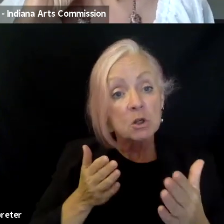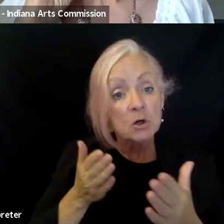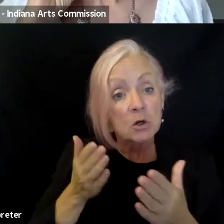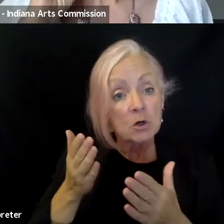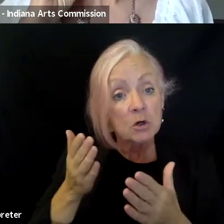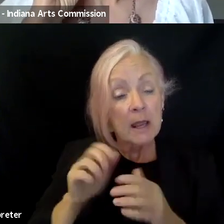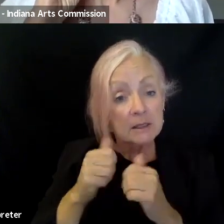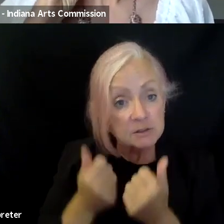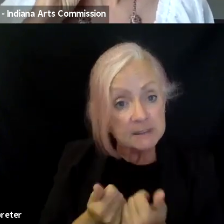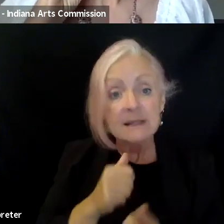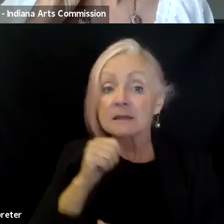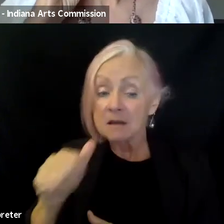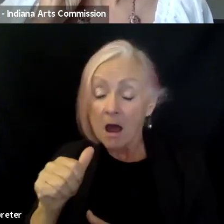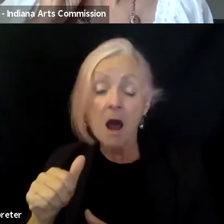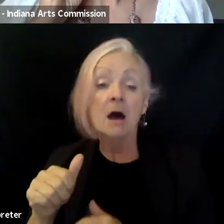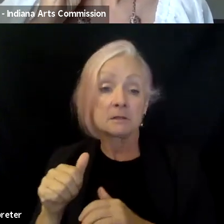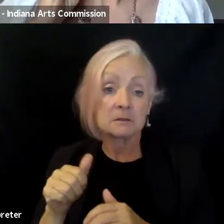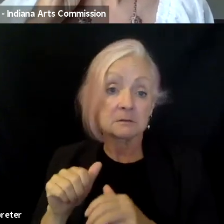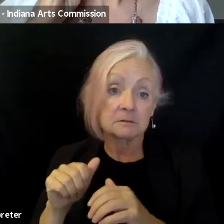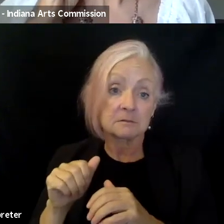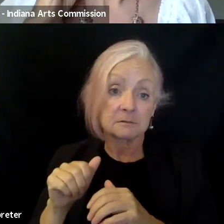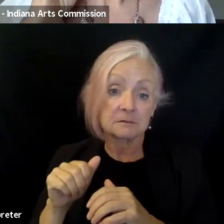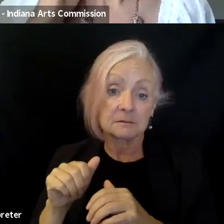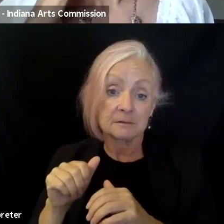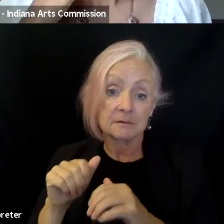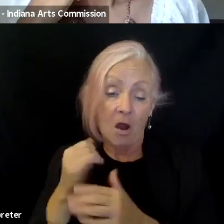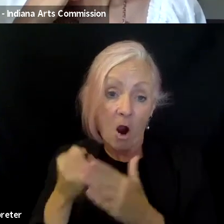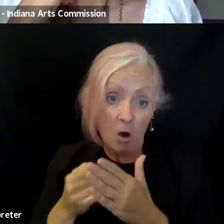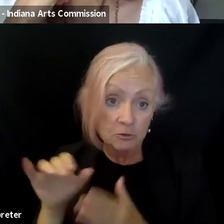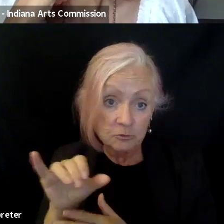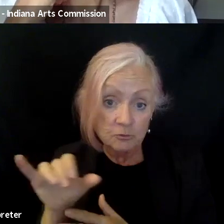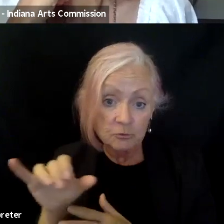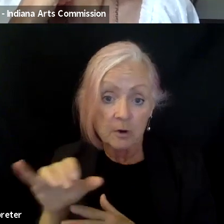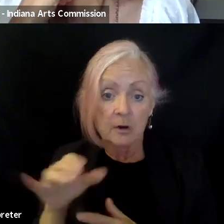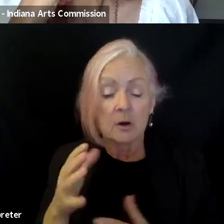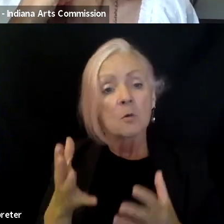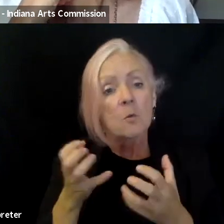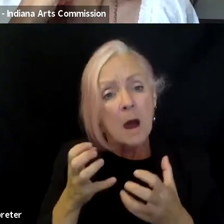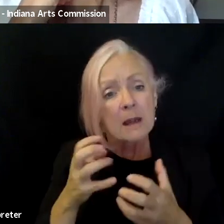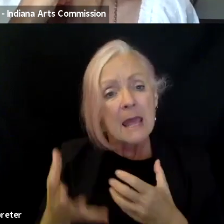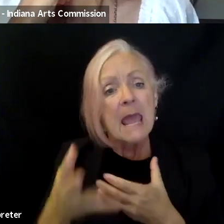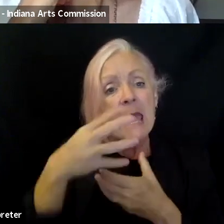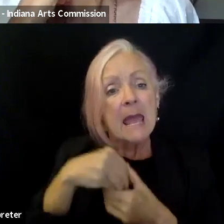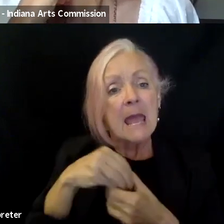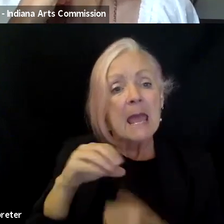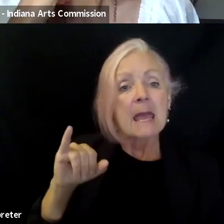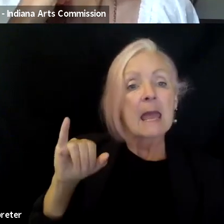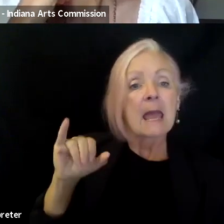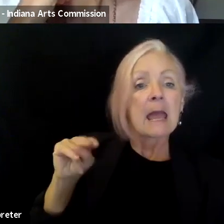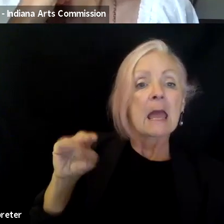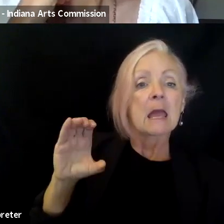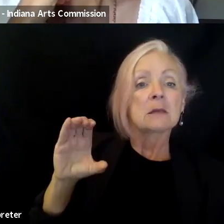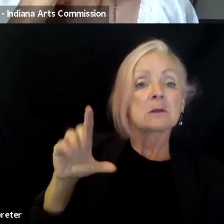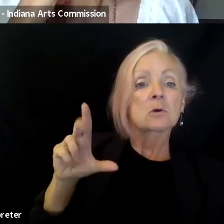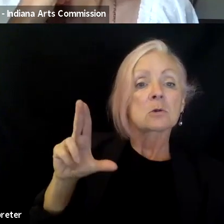organizations that do art things. Um, we're trying to make sure that inclusion is baked into our programs that aren't obviously